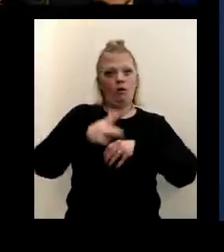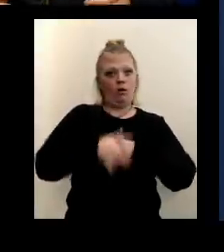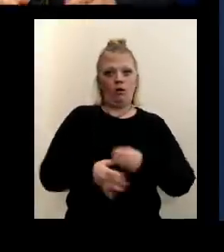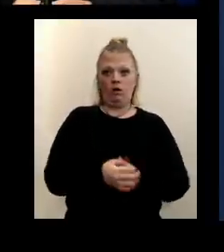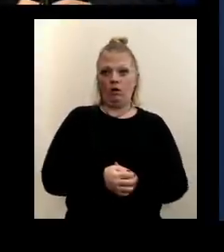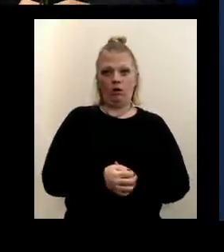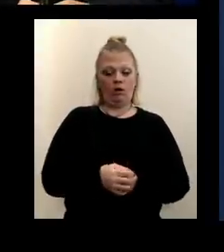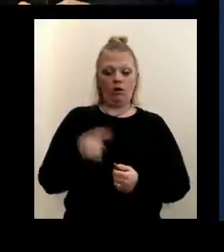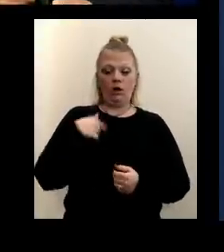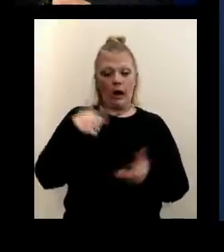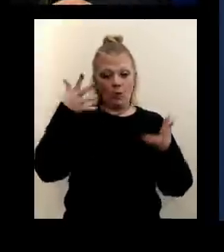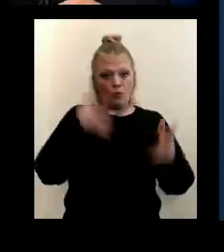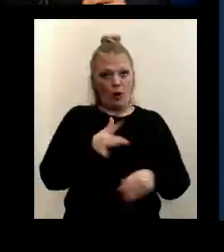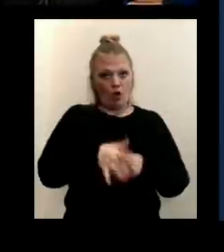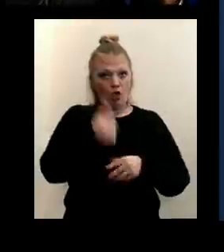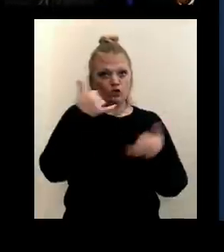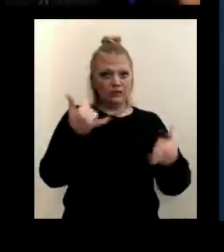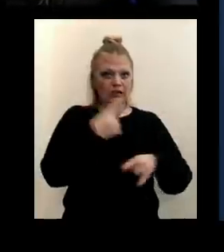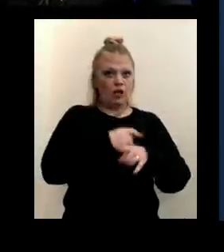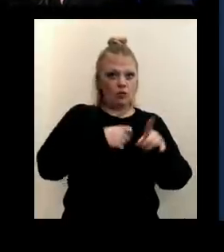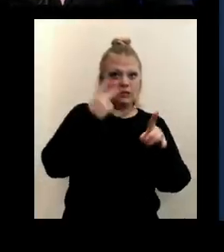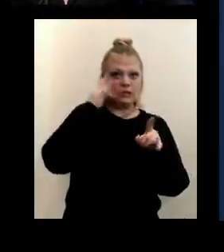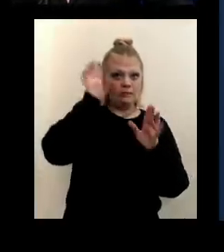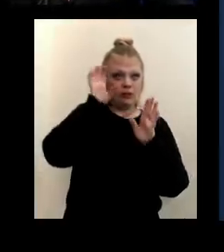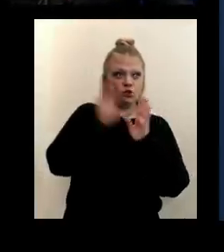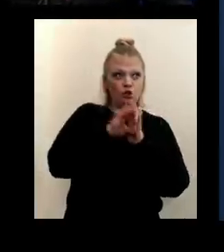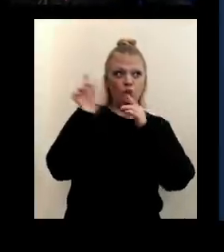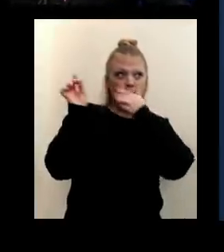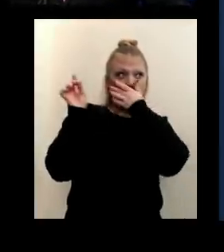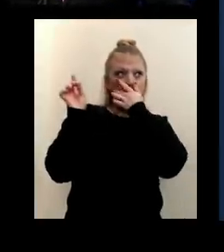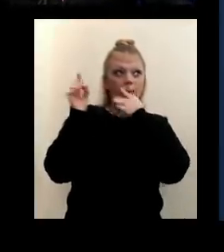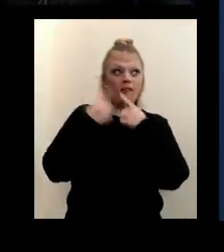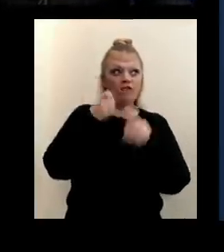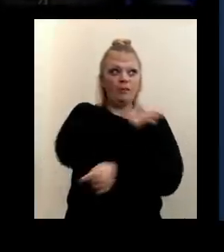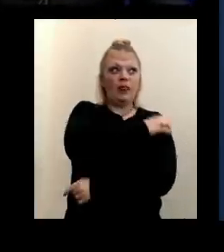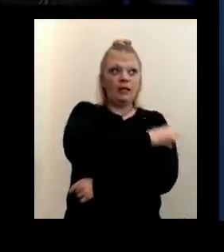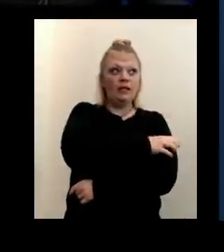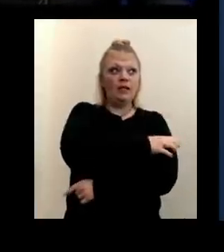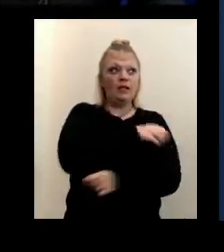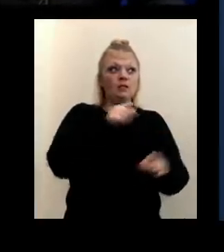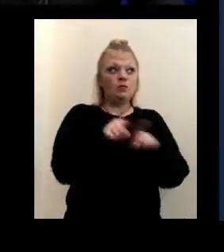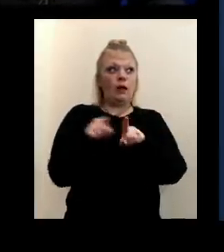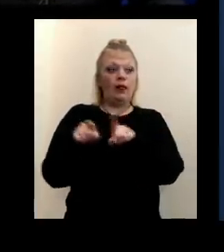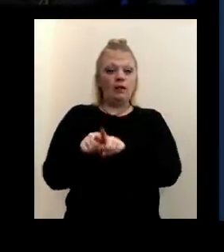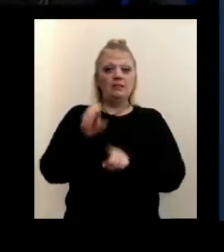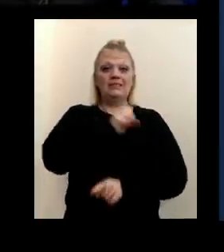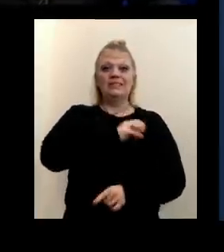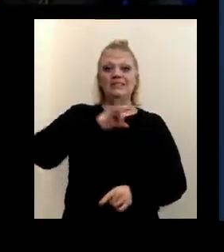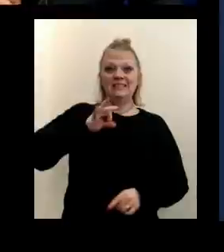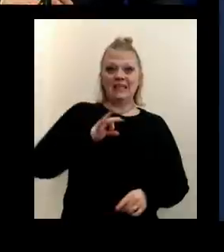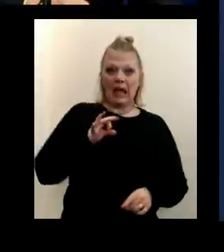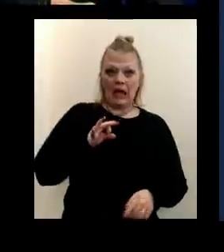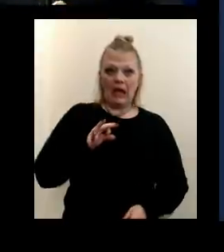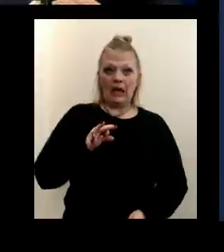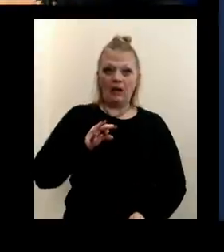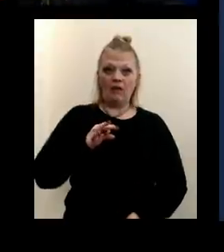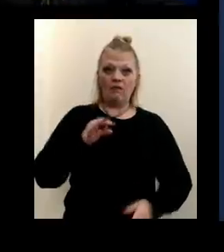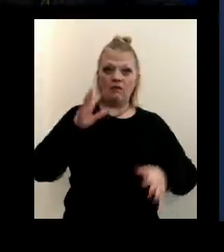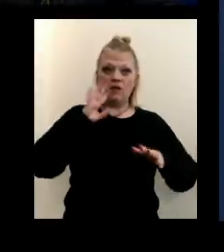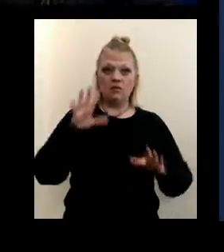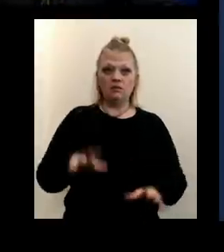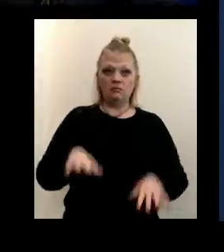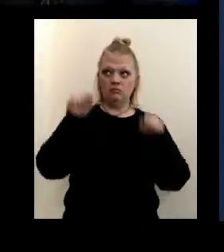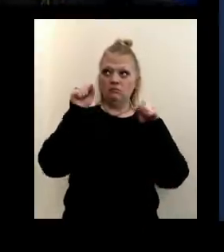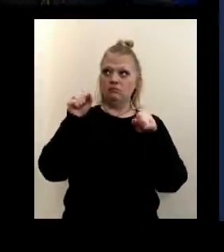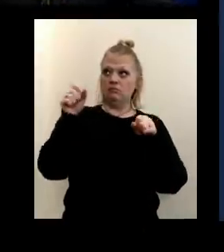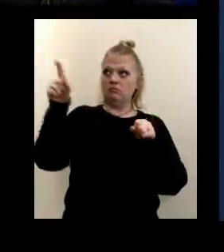I was there earlier today. You can actually see pictures on the screen from the clinic, as well as our staff that is taking the actual vials.